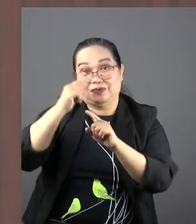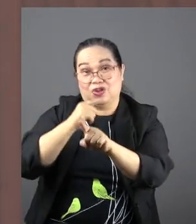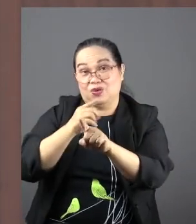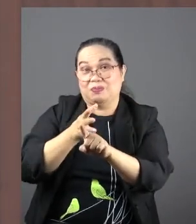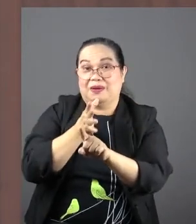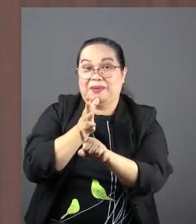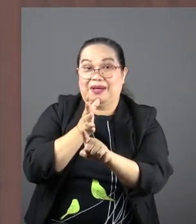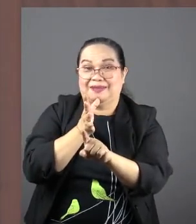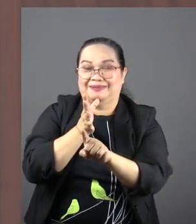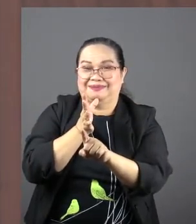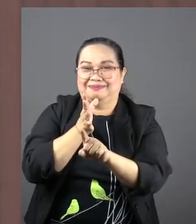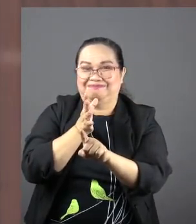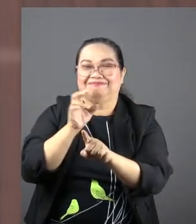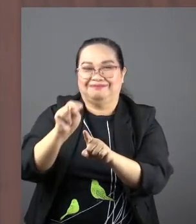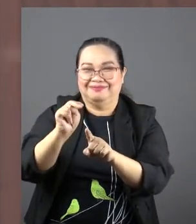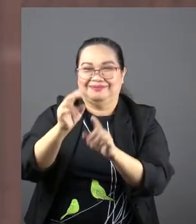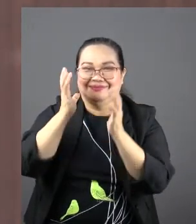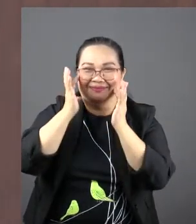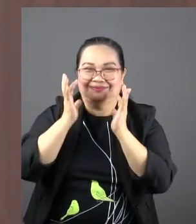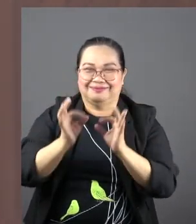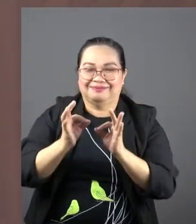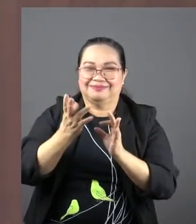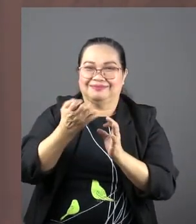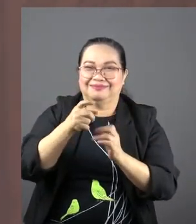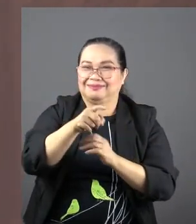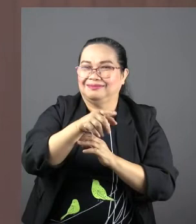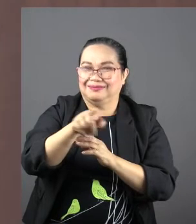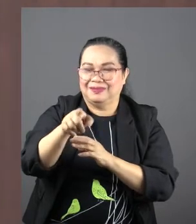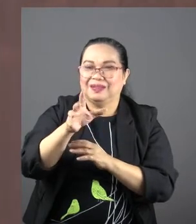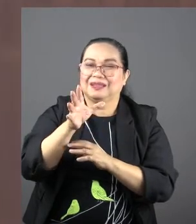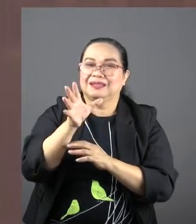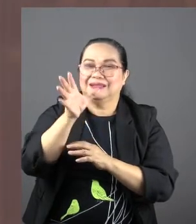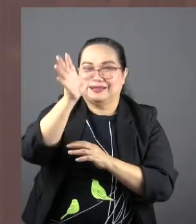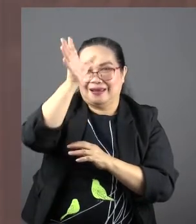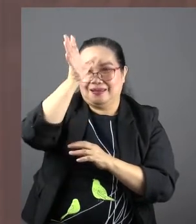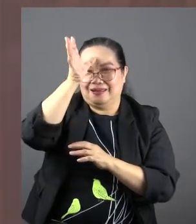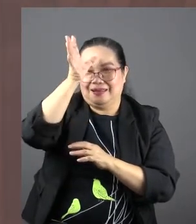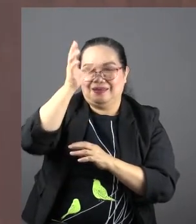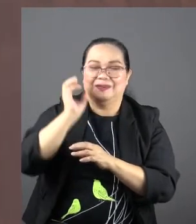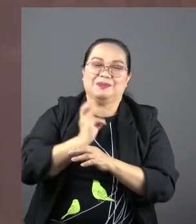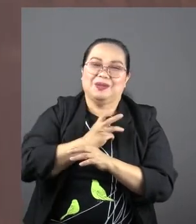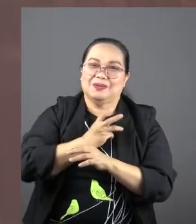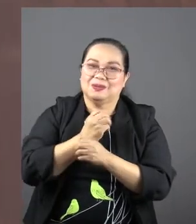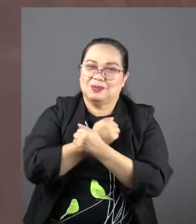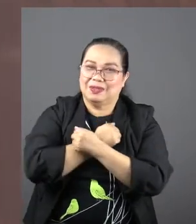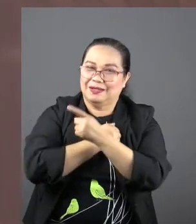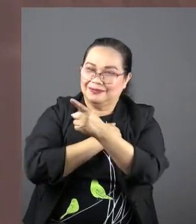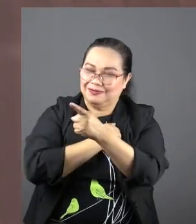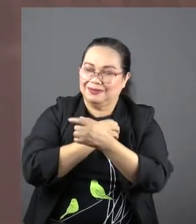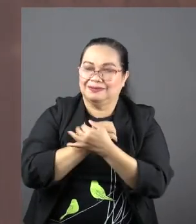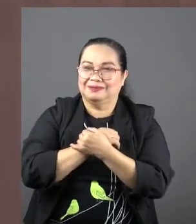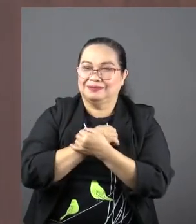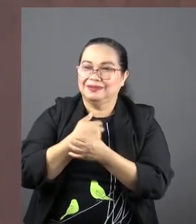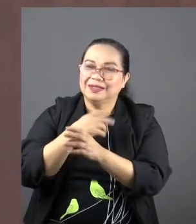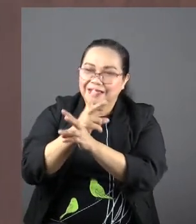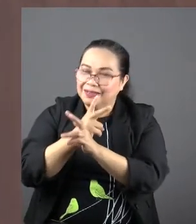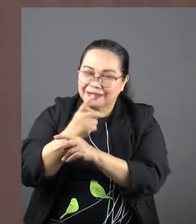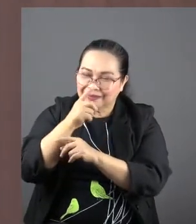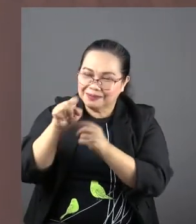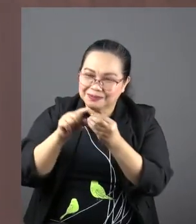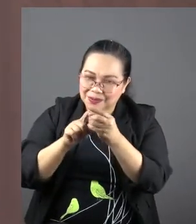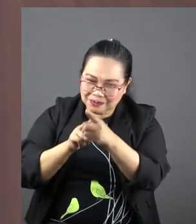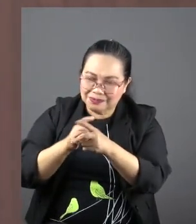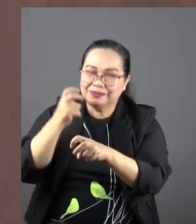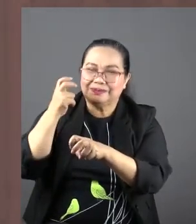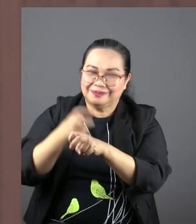mom. I need to decide on what to do with dad for you, mom. Because we love you. I care about you. It's hard